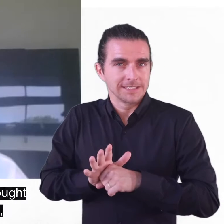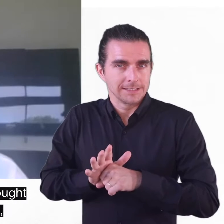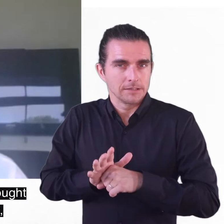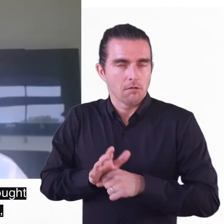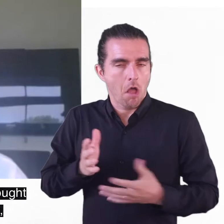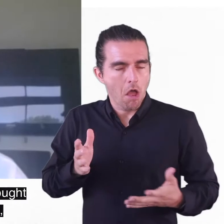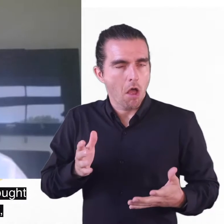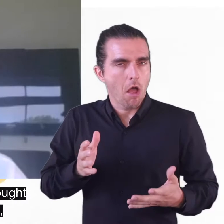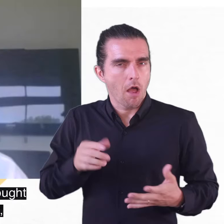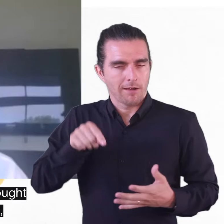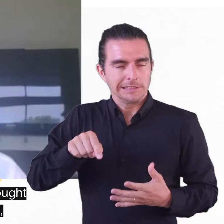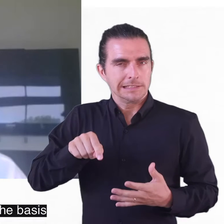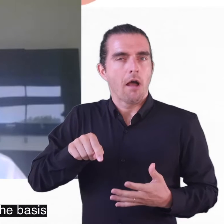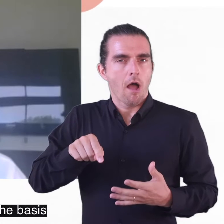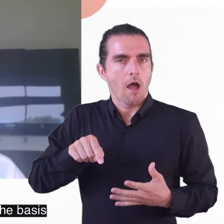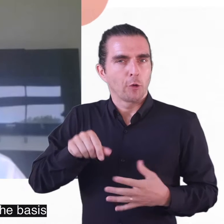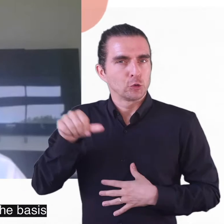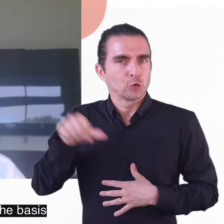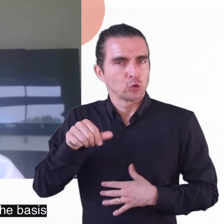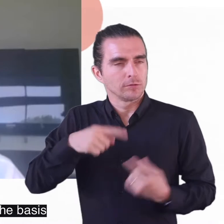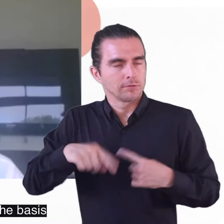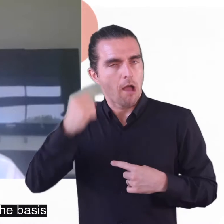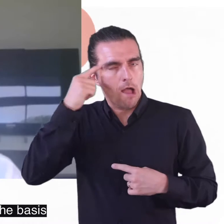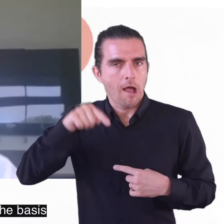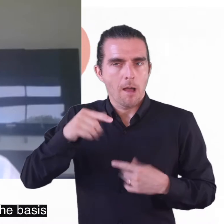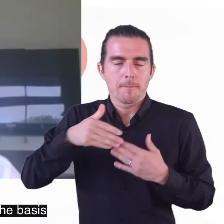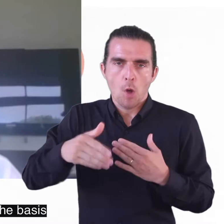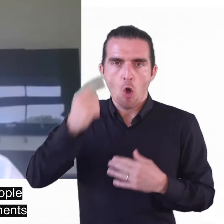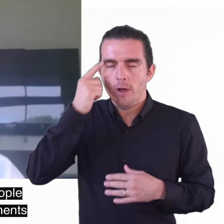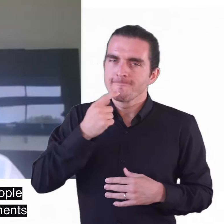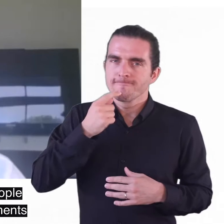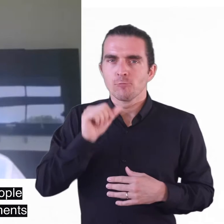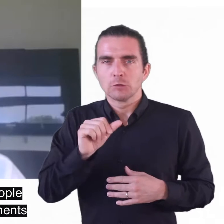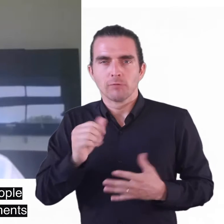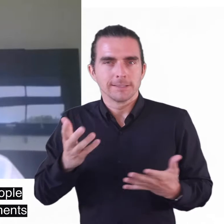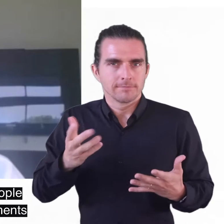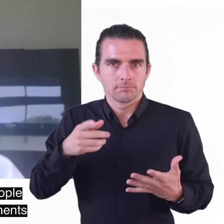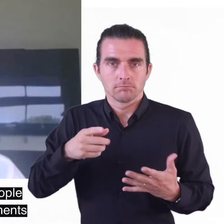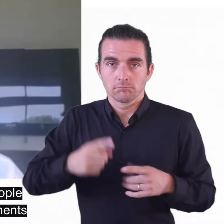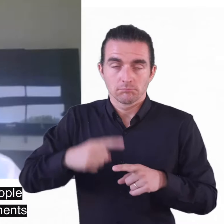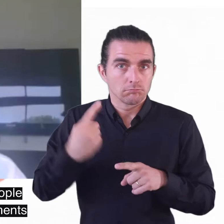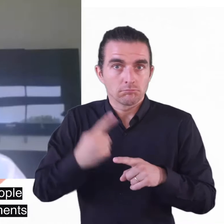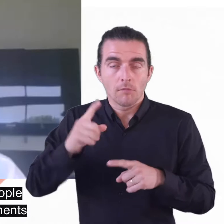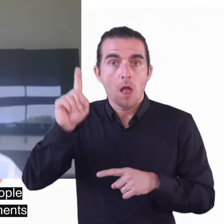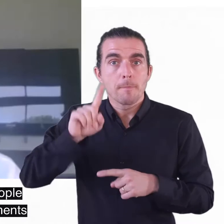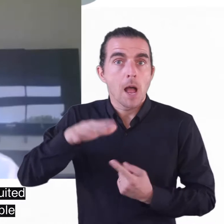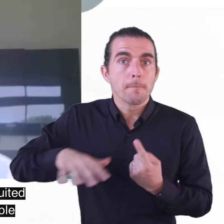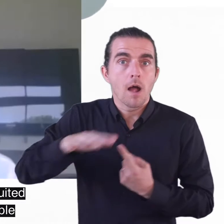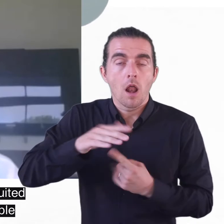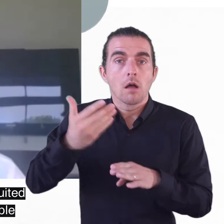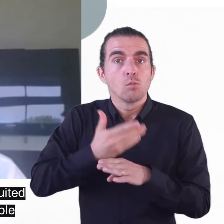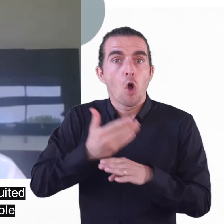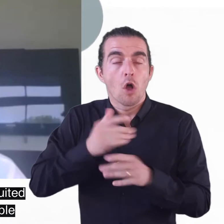i think has probably brought that to the forefront even even more in my mind on the basis that all of a sudden people are working in in environments